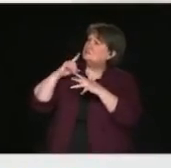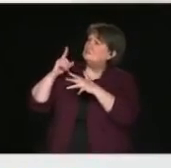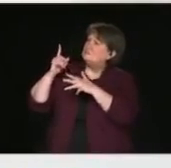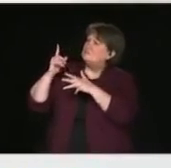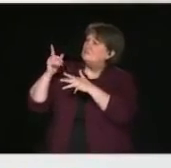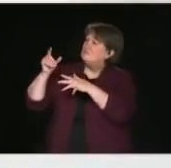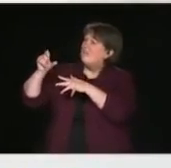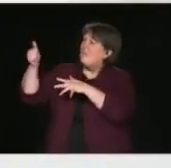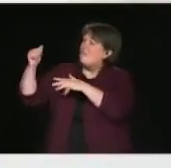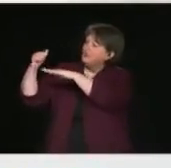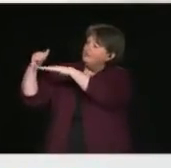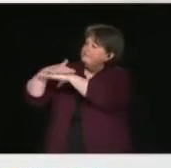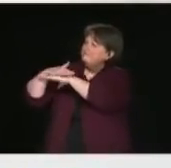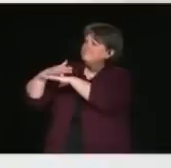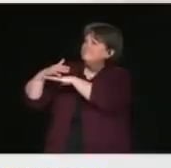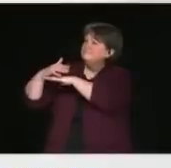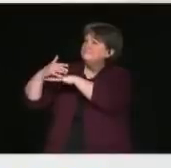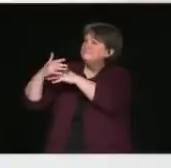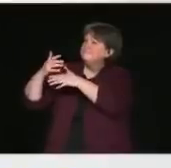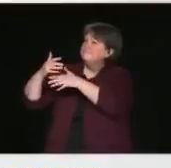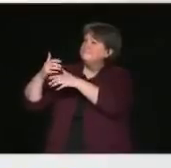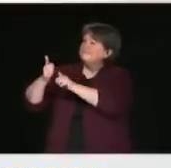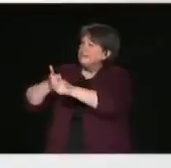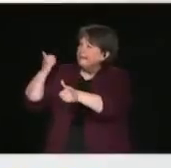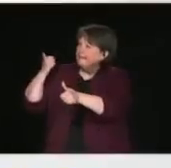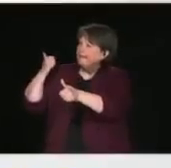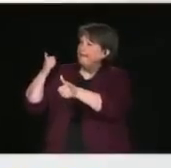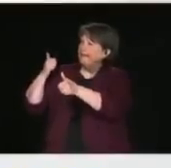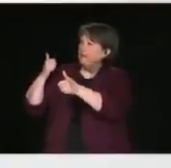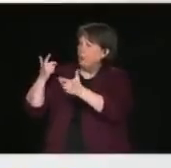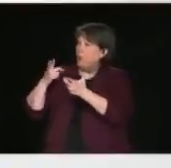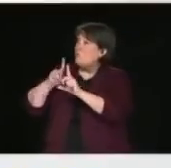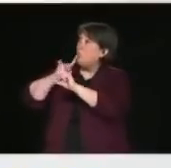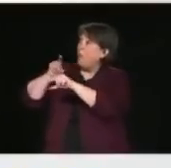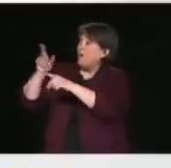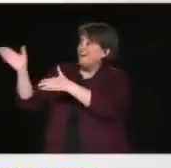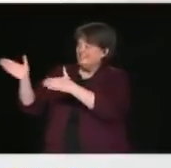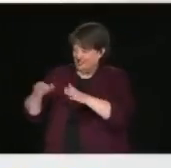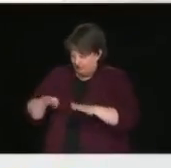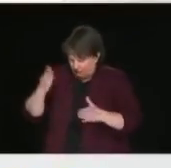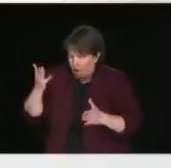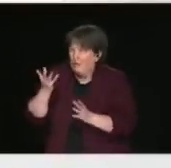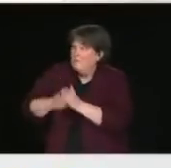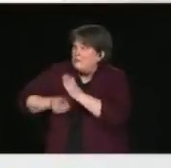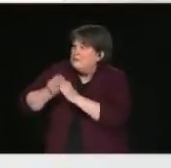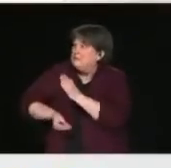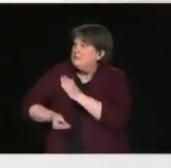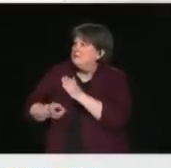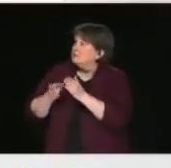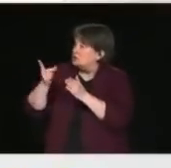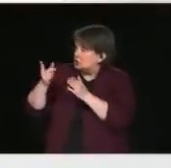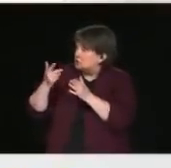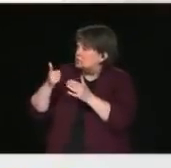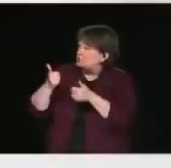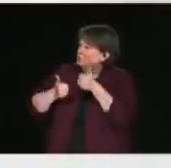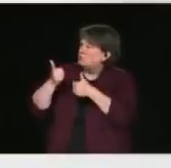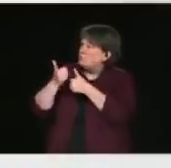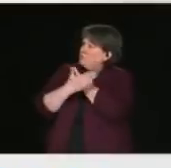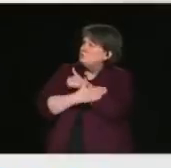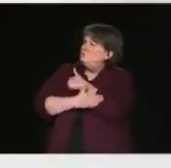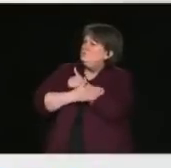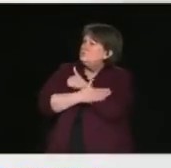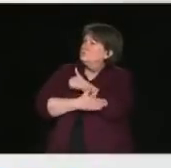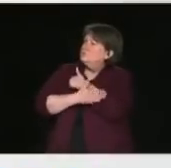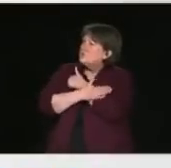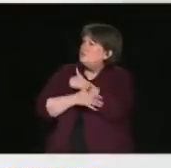missing from shipments that have arrived. Do you have any more details on which countries had shipped things that were delayed and